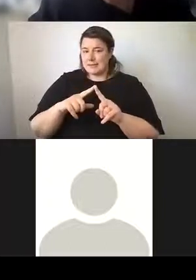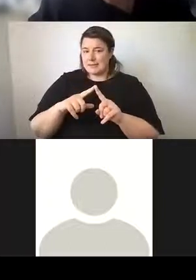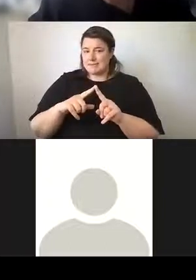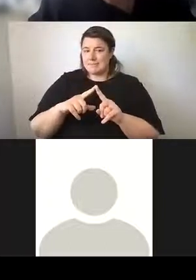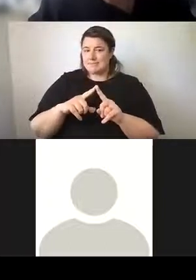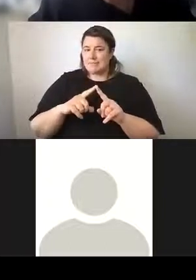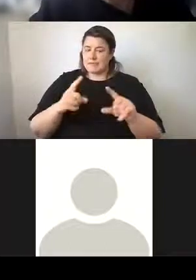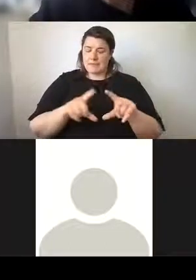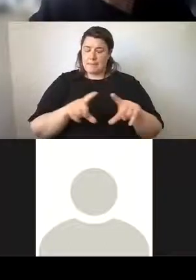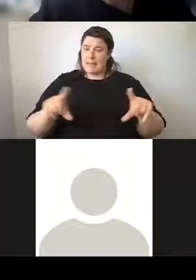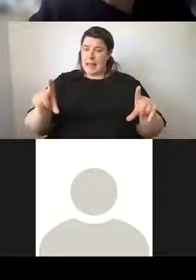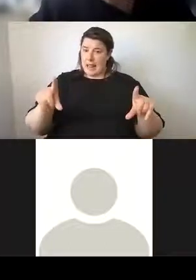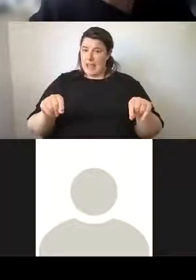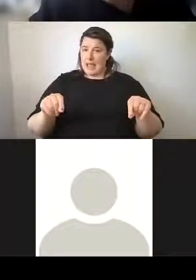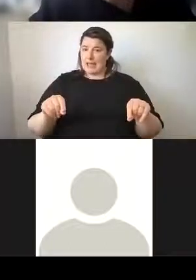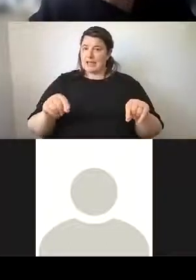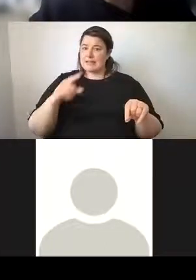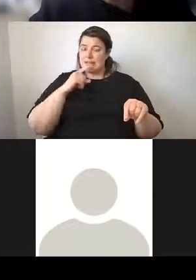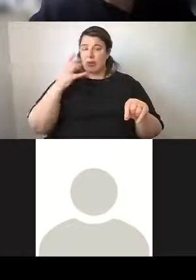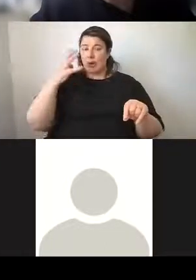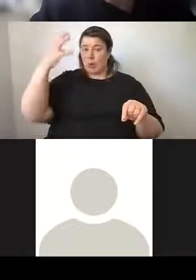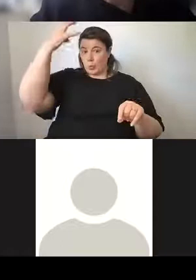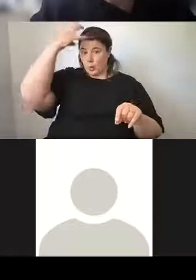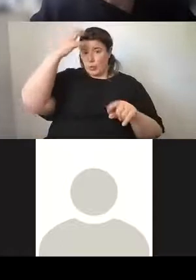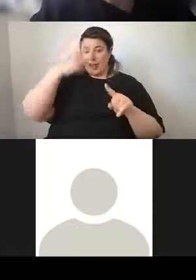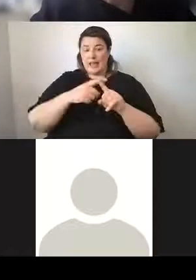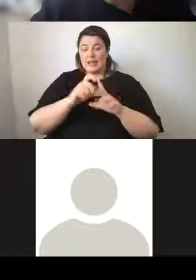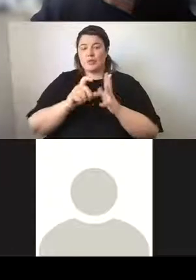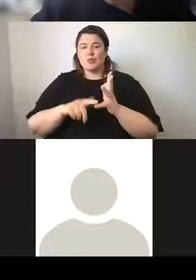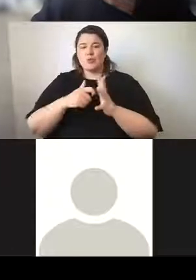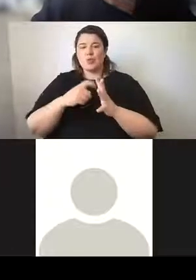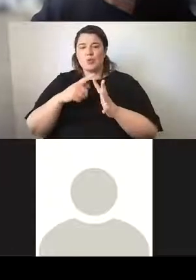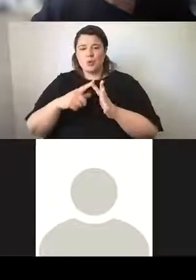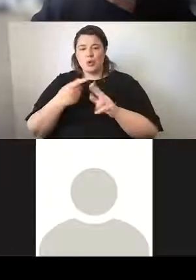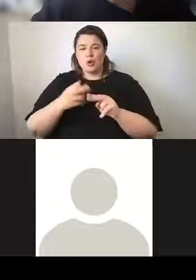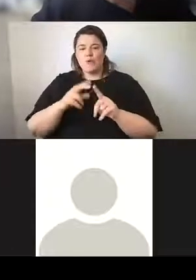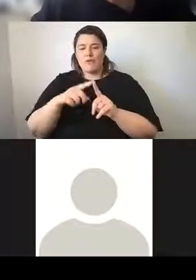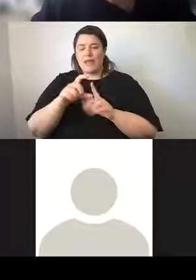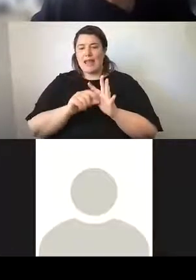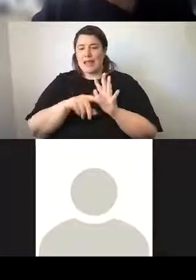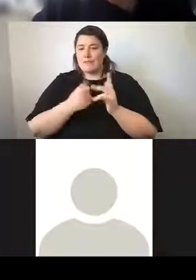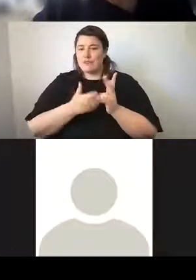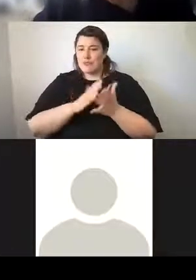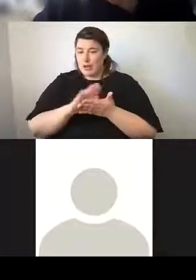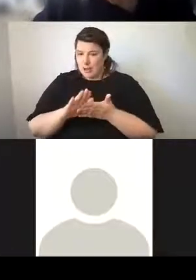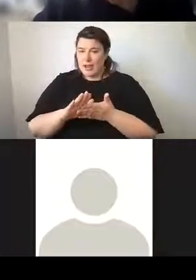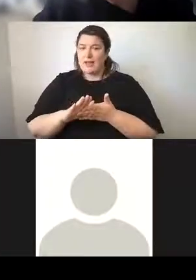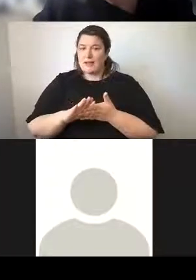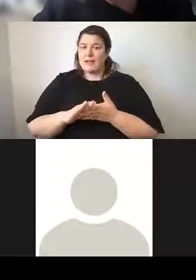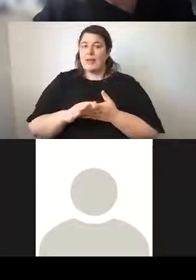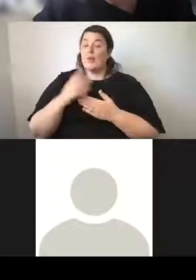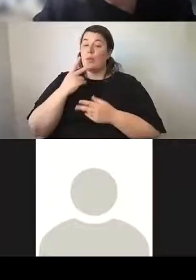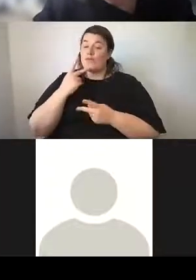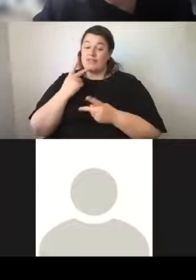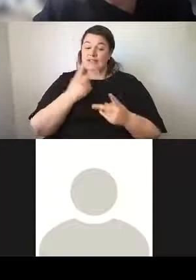corner which records the fact that the Queen and the Duke of Edinburgh planted two trees in the park during their visit in